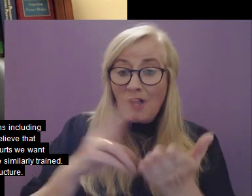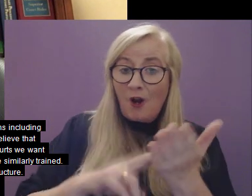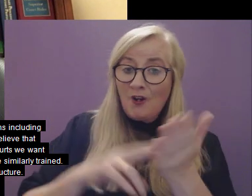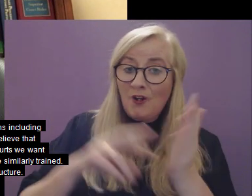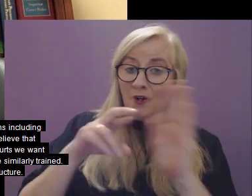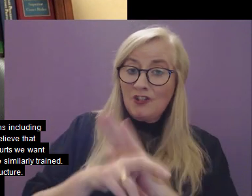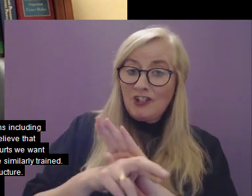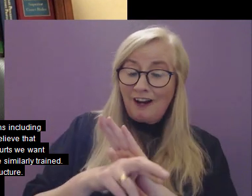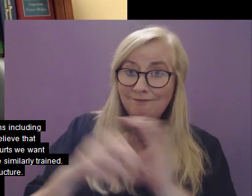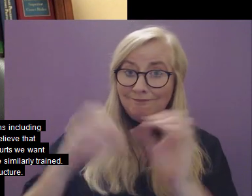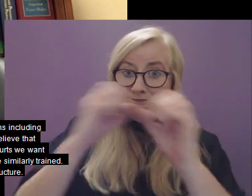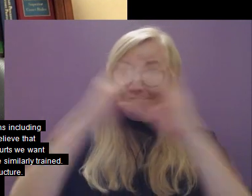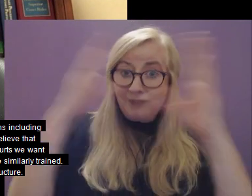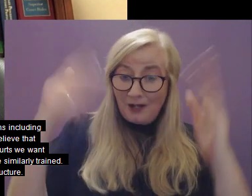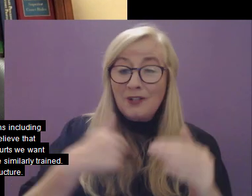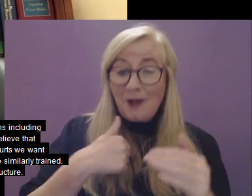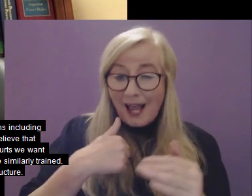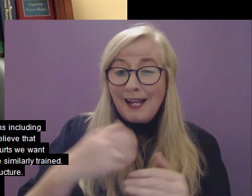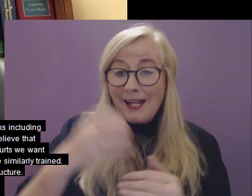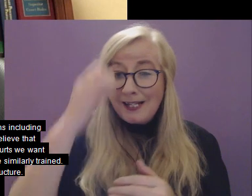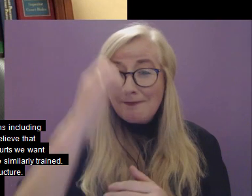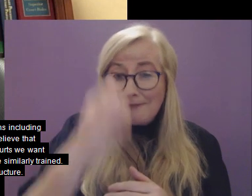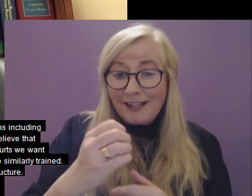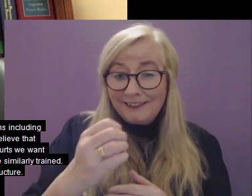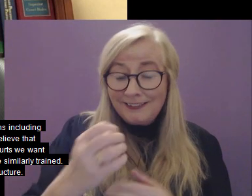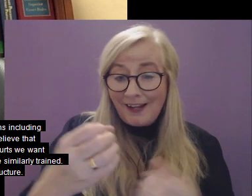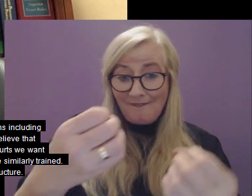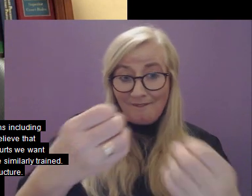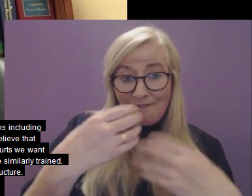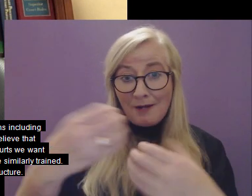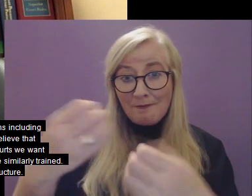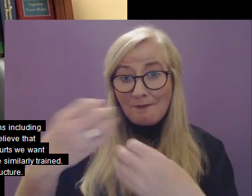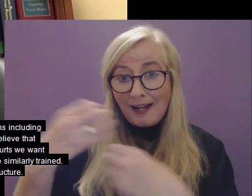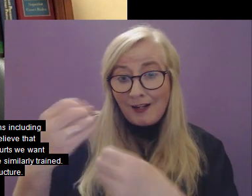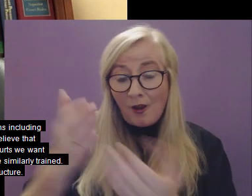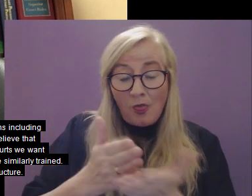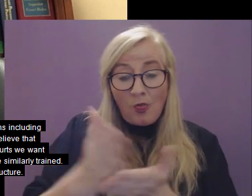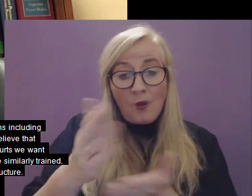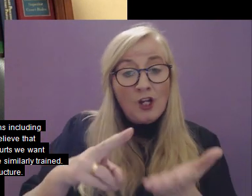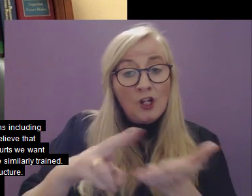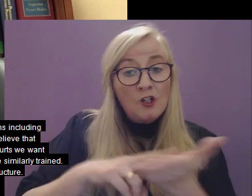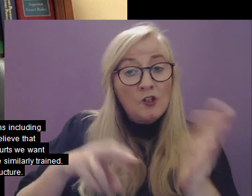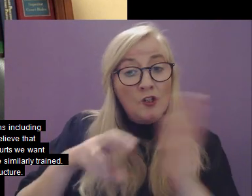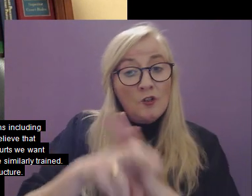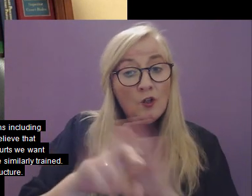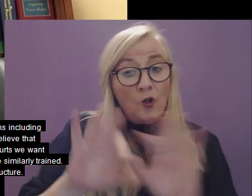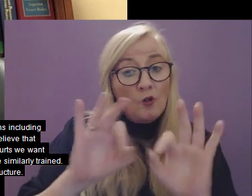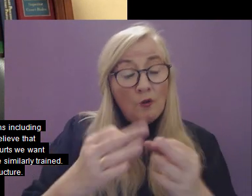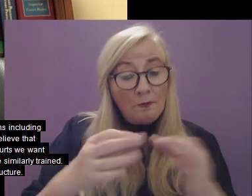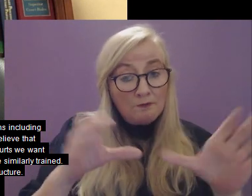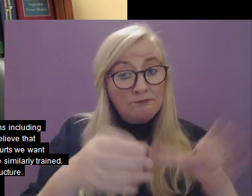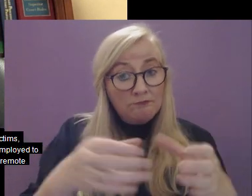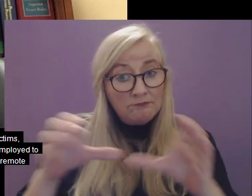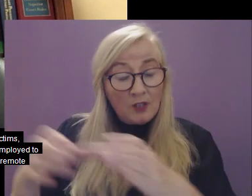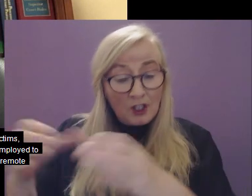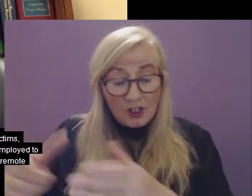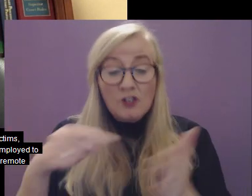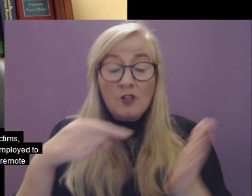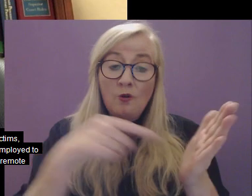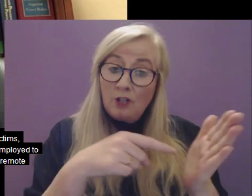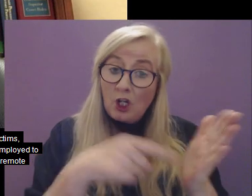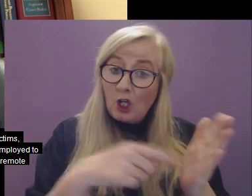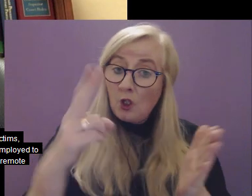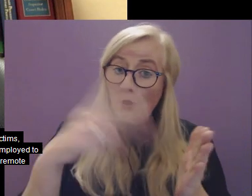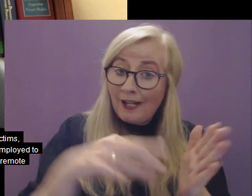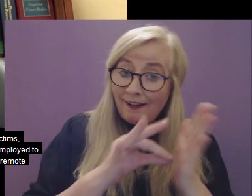court users, I envisage the opportunity for timely feedback through the user groups structure. Apart from the UN